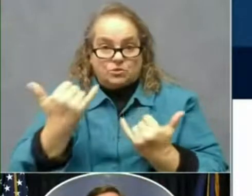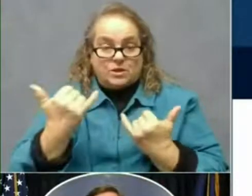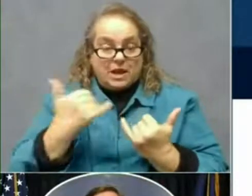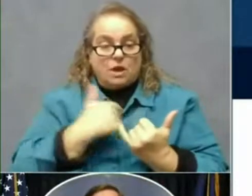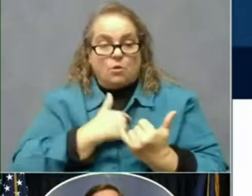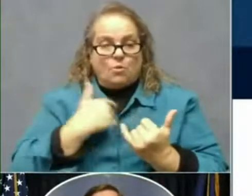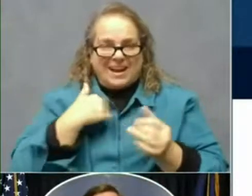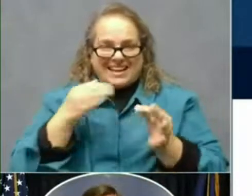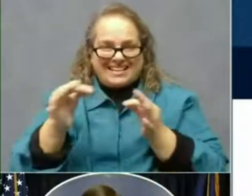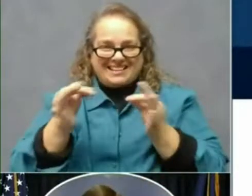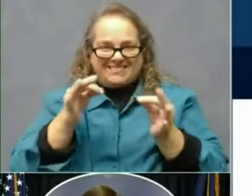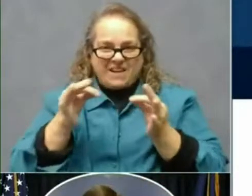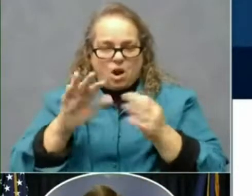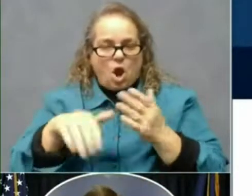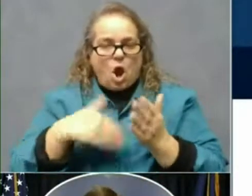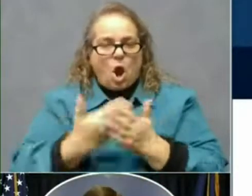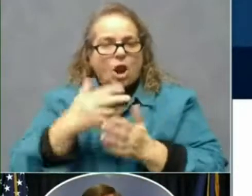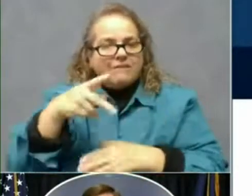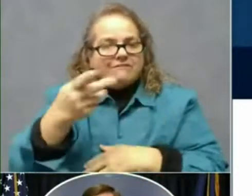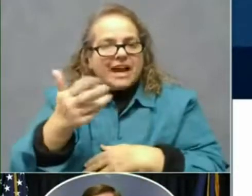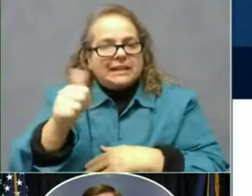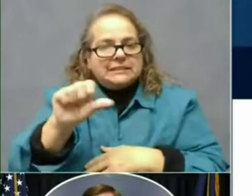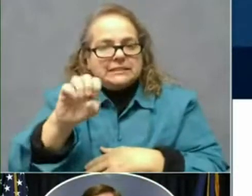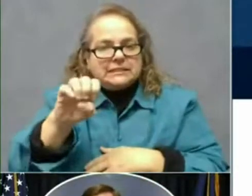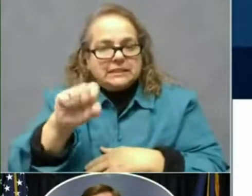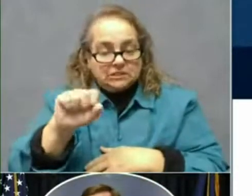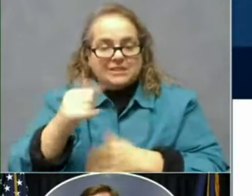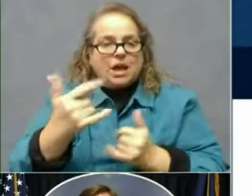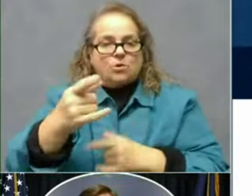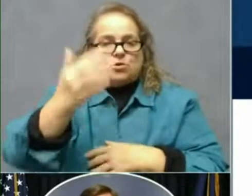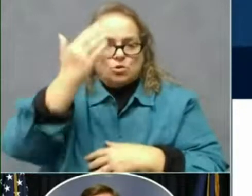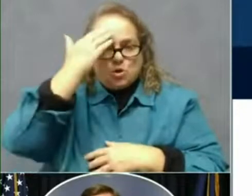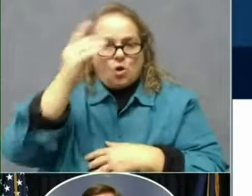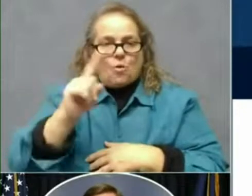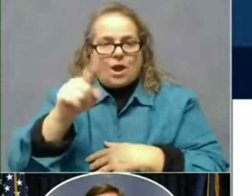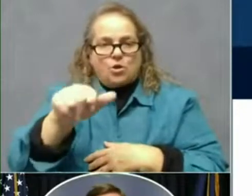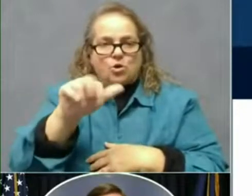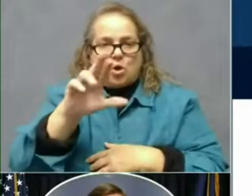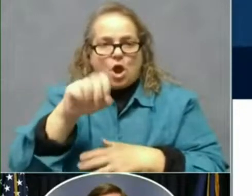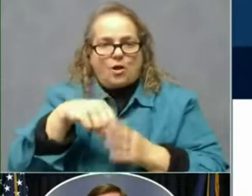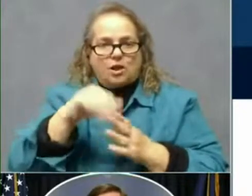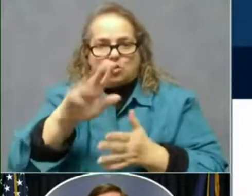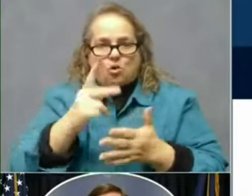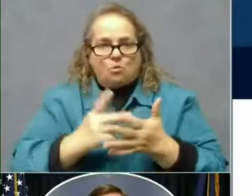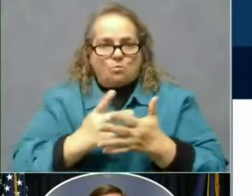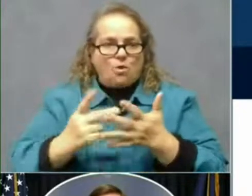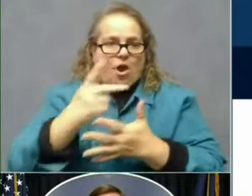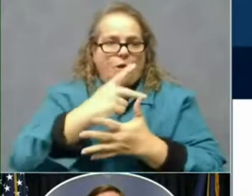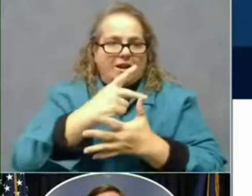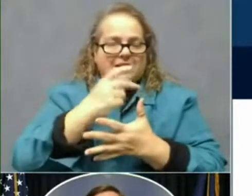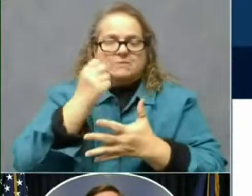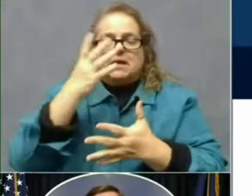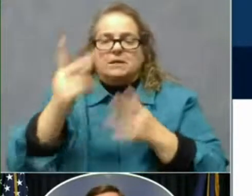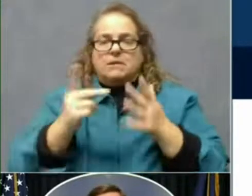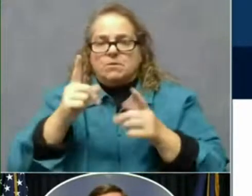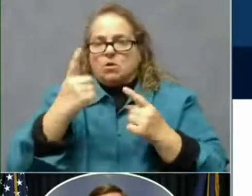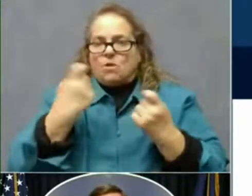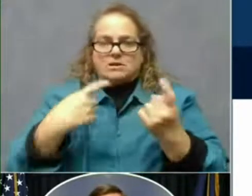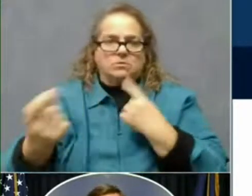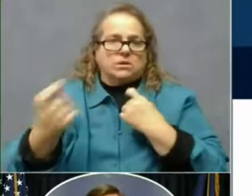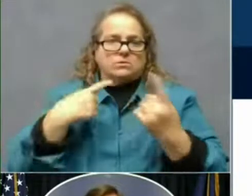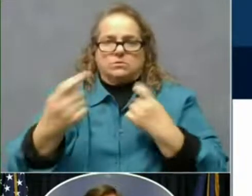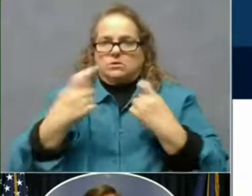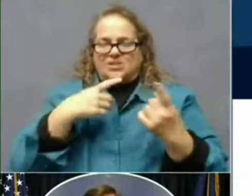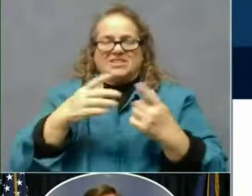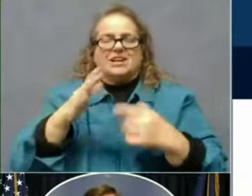of the phases so people know where they are in the priority. We're getting lots of questions, and I think it's natural anxiety